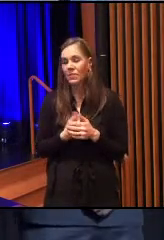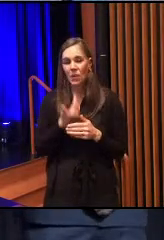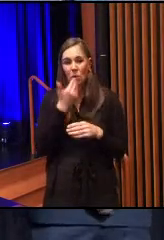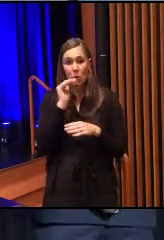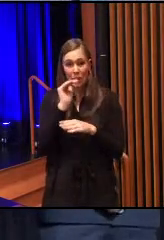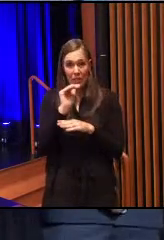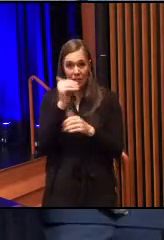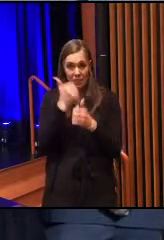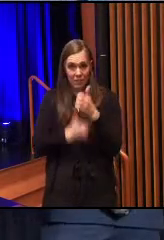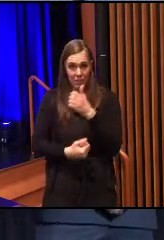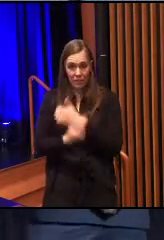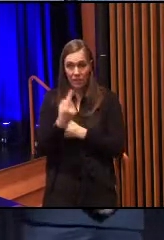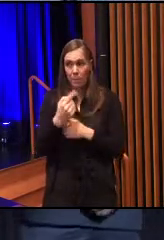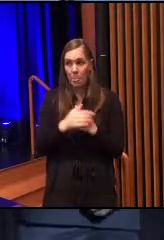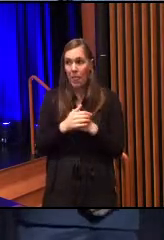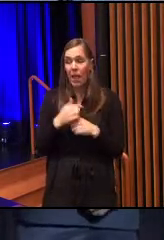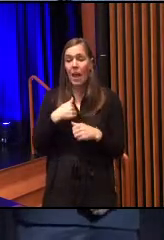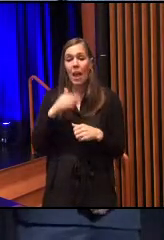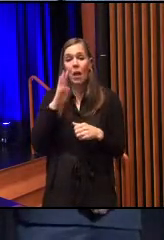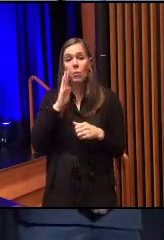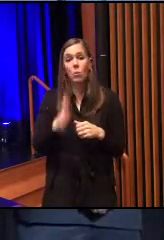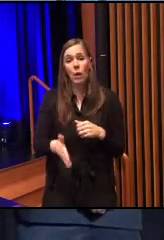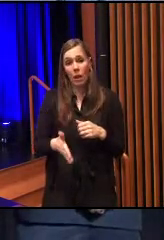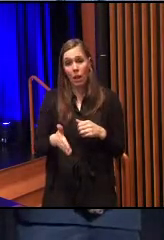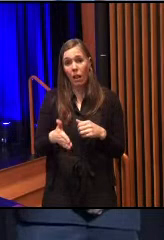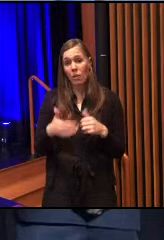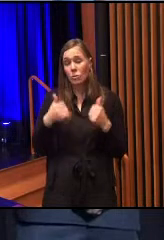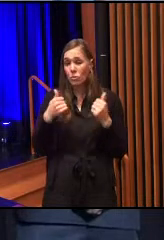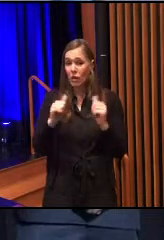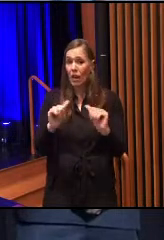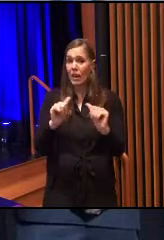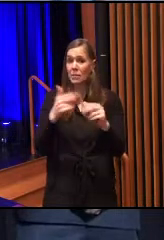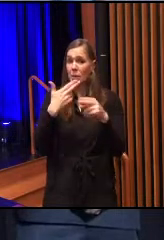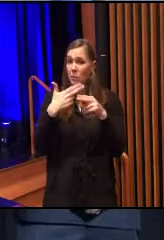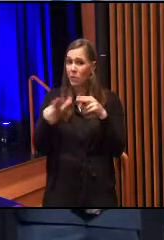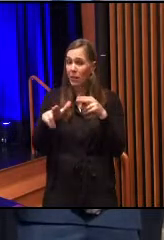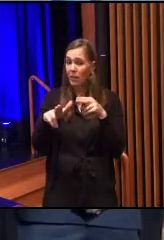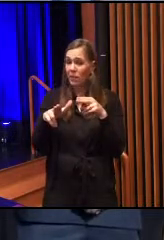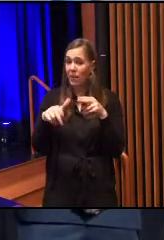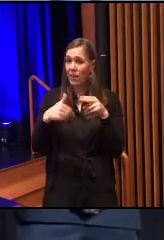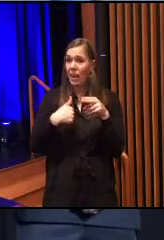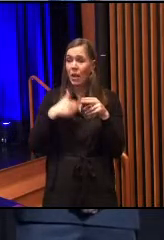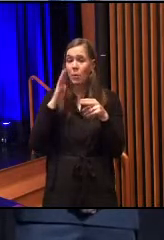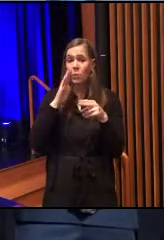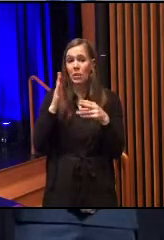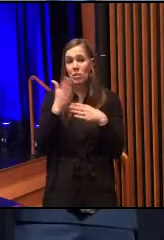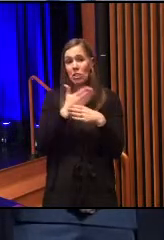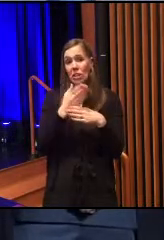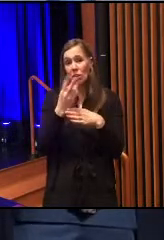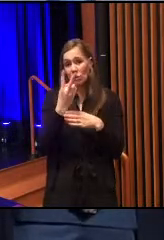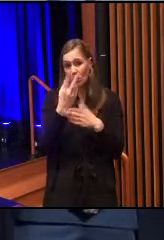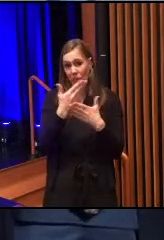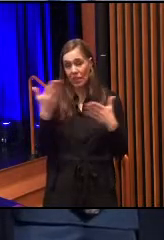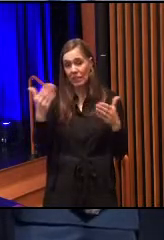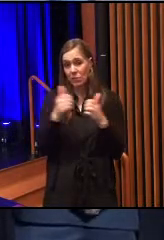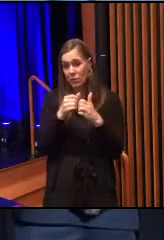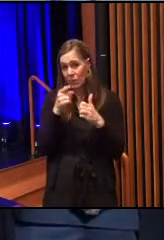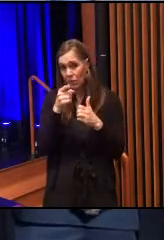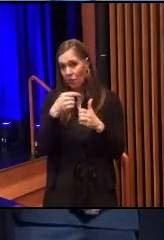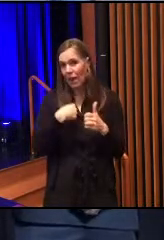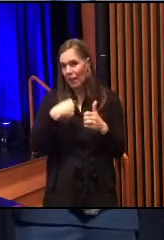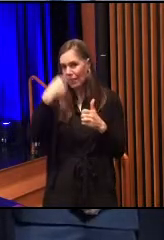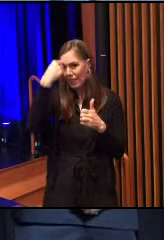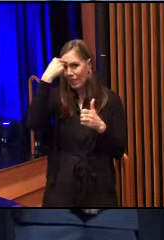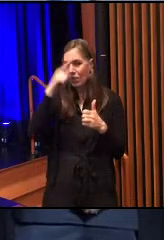Good evening, everyone. I will endeavor to be extremely brief. I'm going to share two things with you, which I think